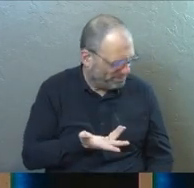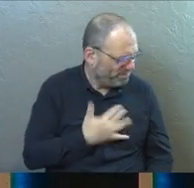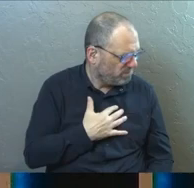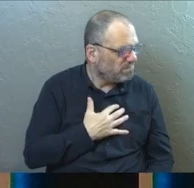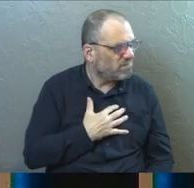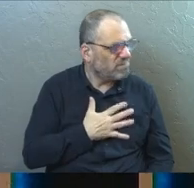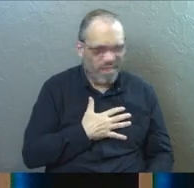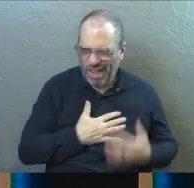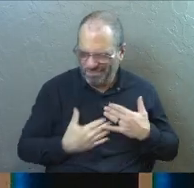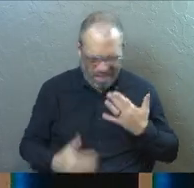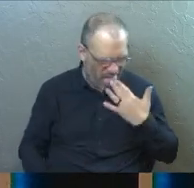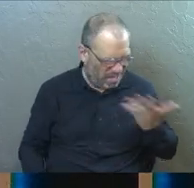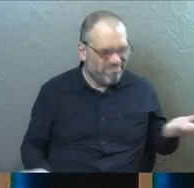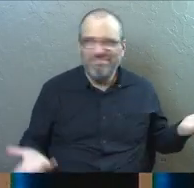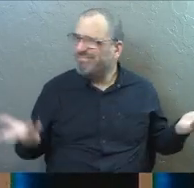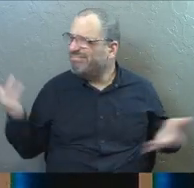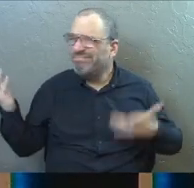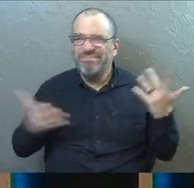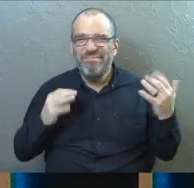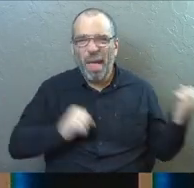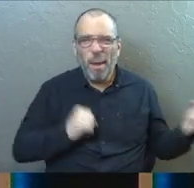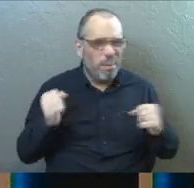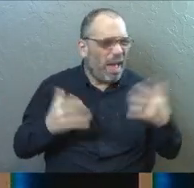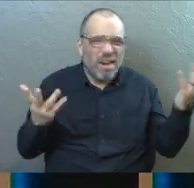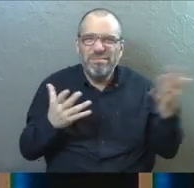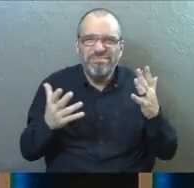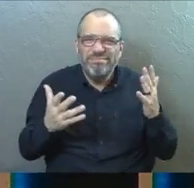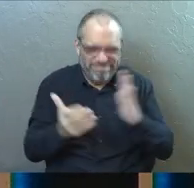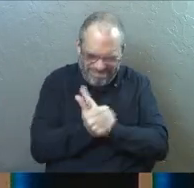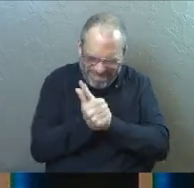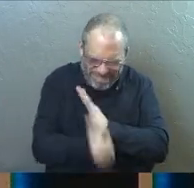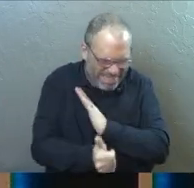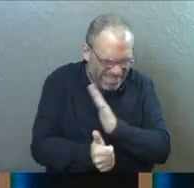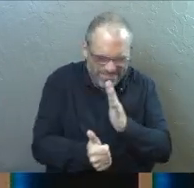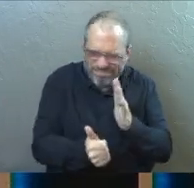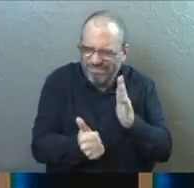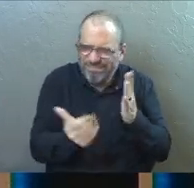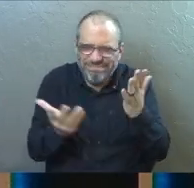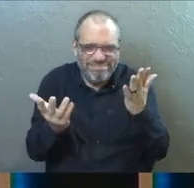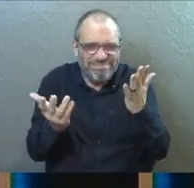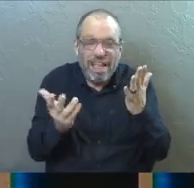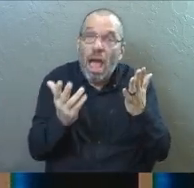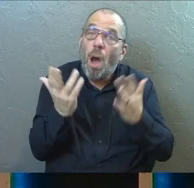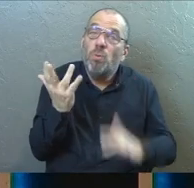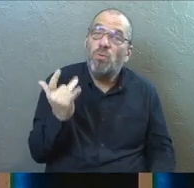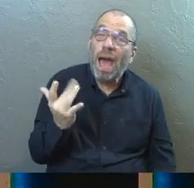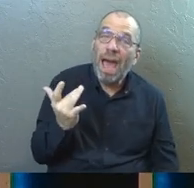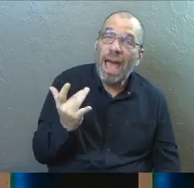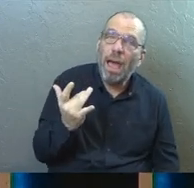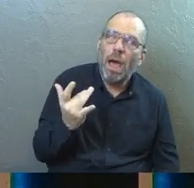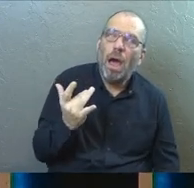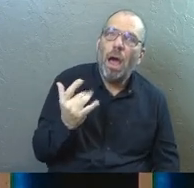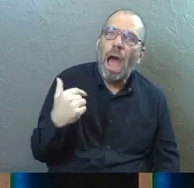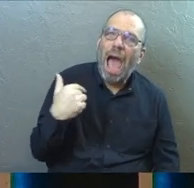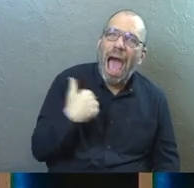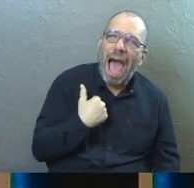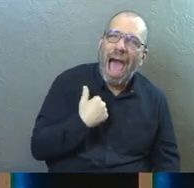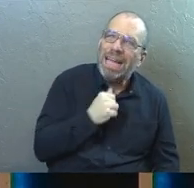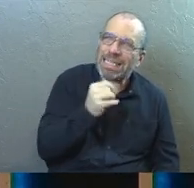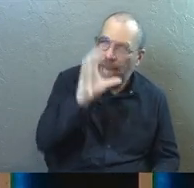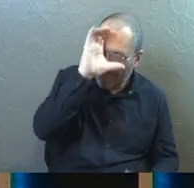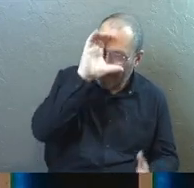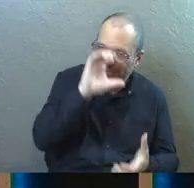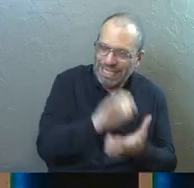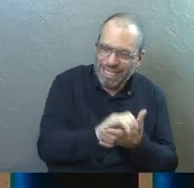was no power of the Holy Spirit in my life. There were no, there were no gifts of the Holy Spirit in my life. And part of the reason for that is because I didn't